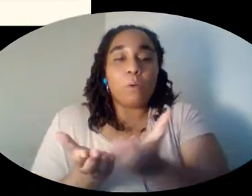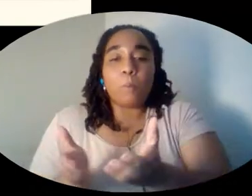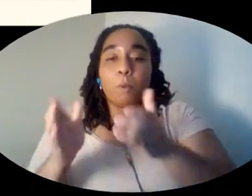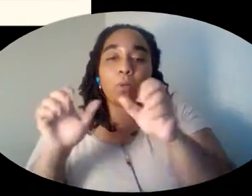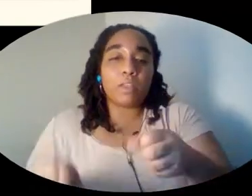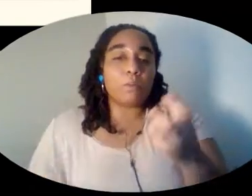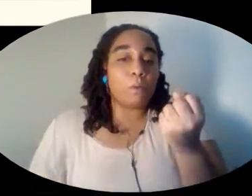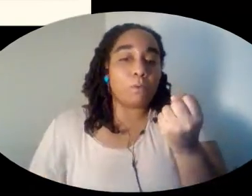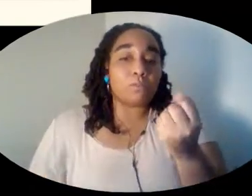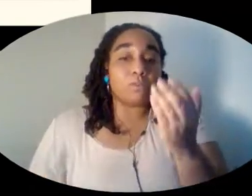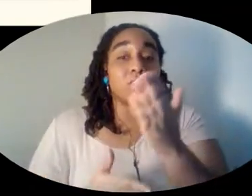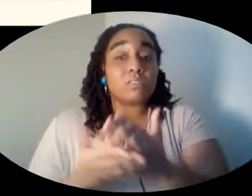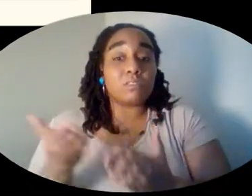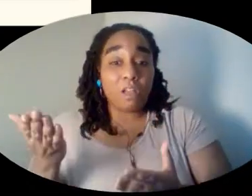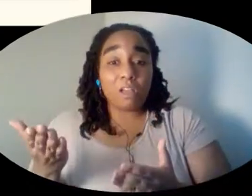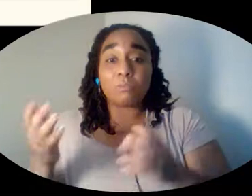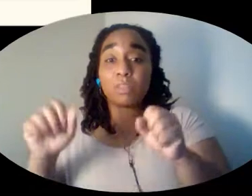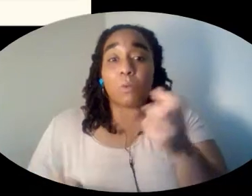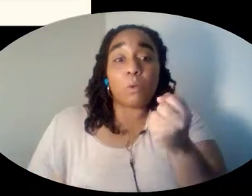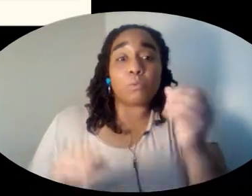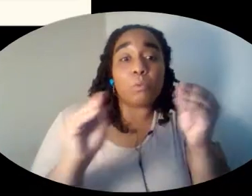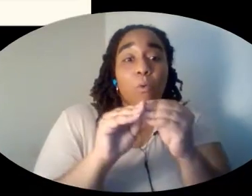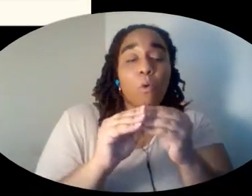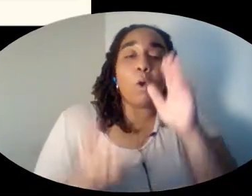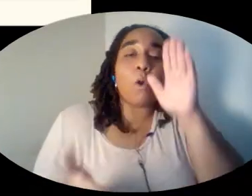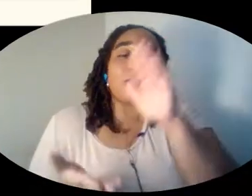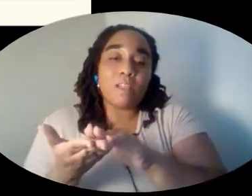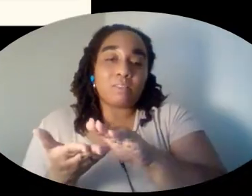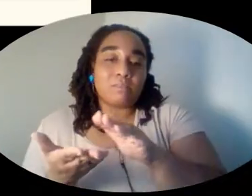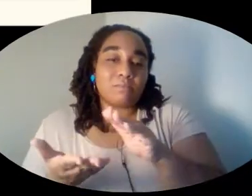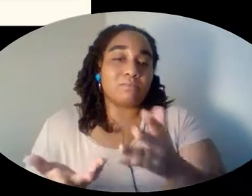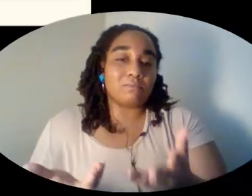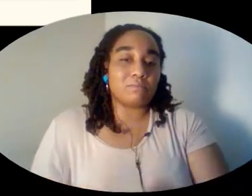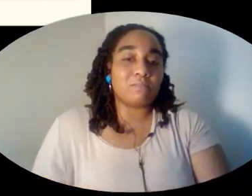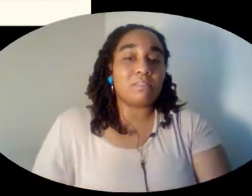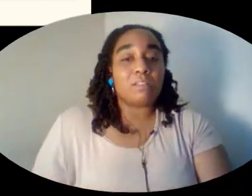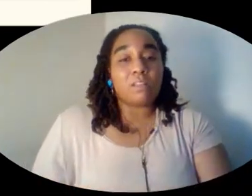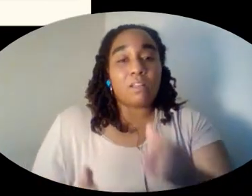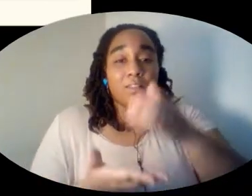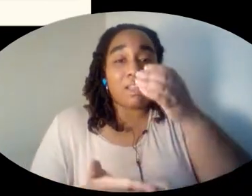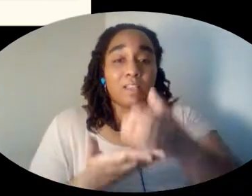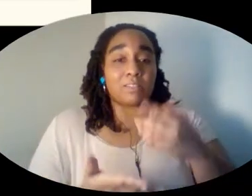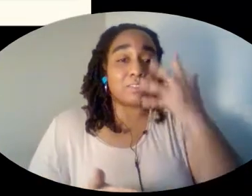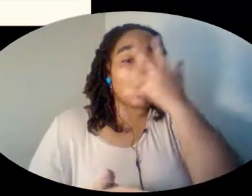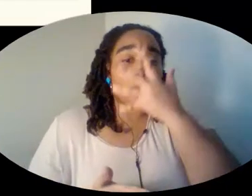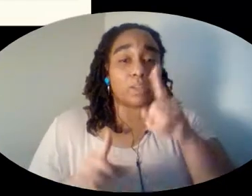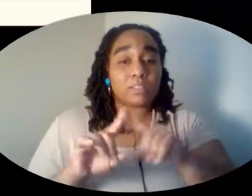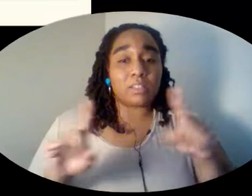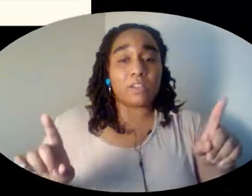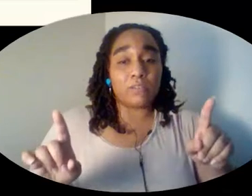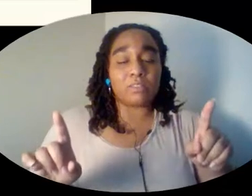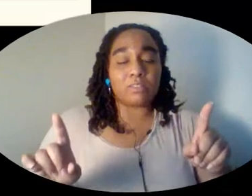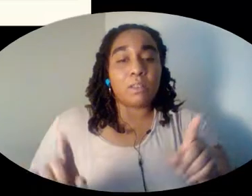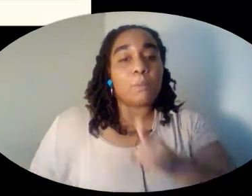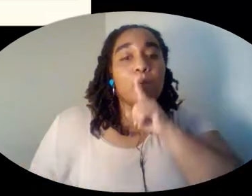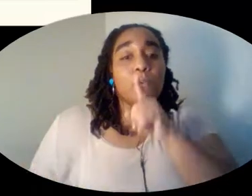Some containers can hold more or less than others. These glasses look different, but